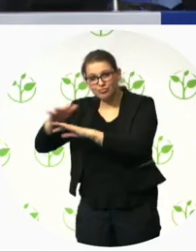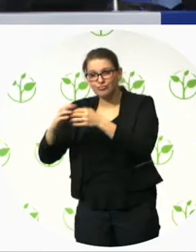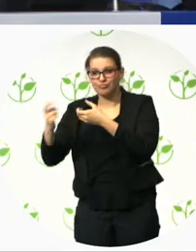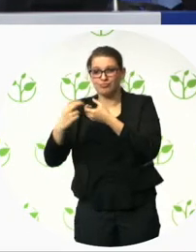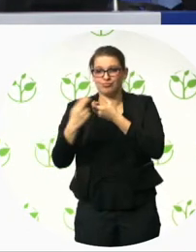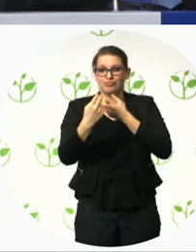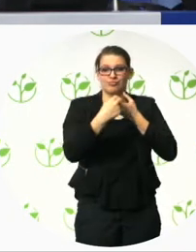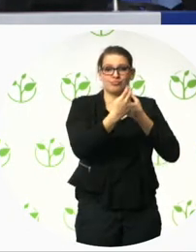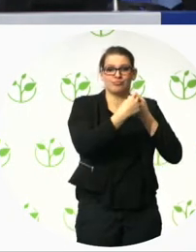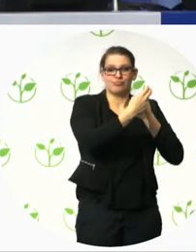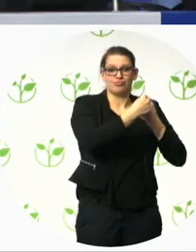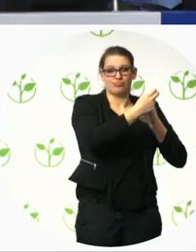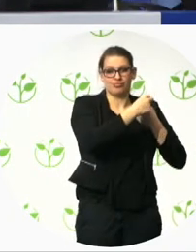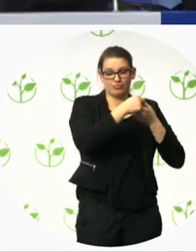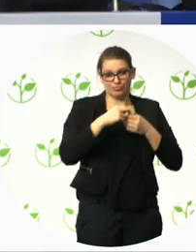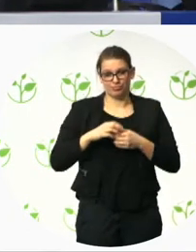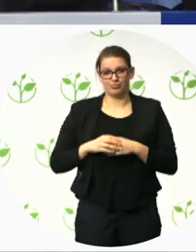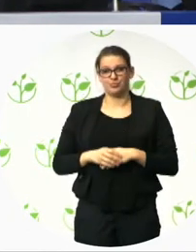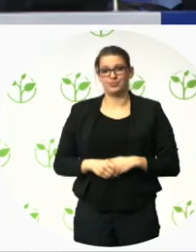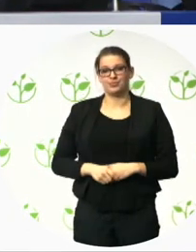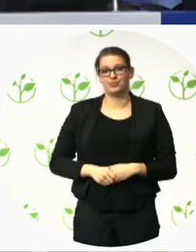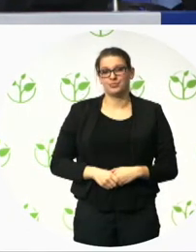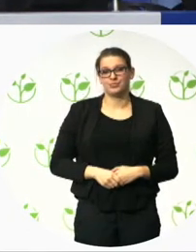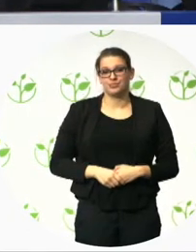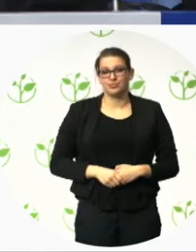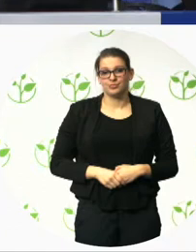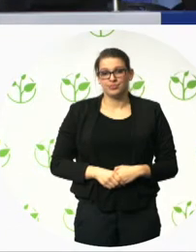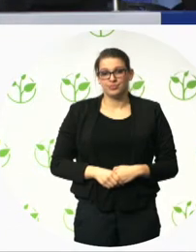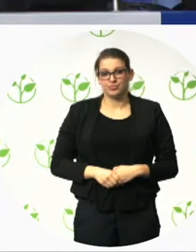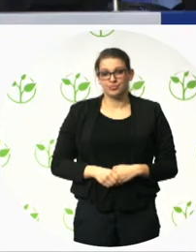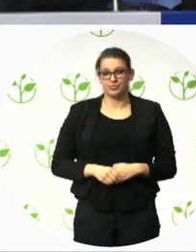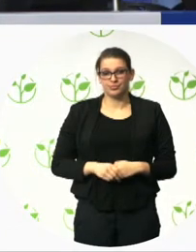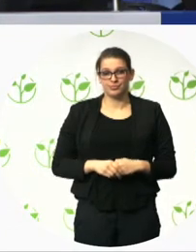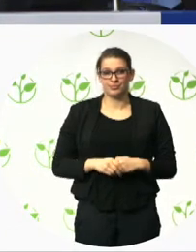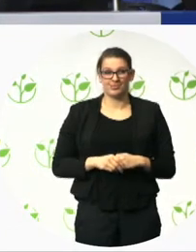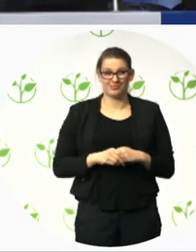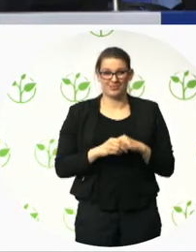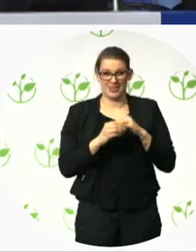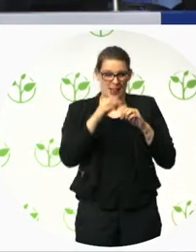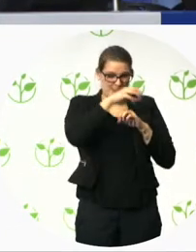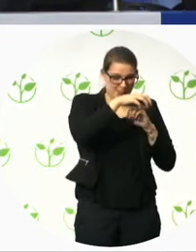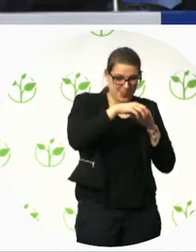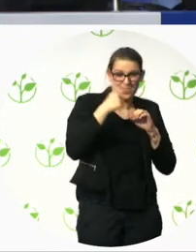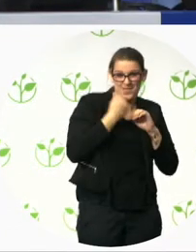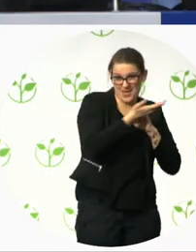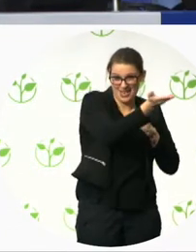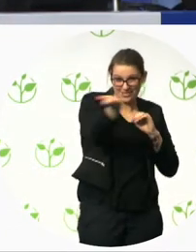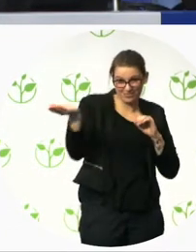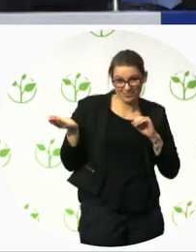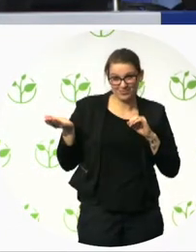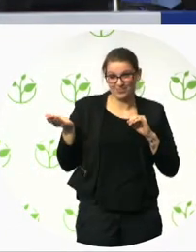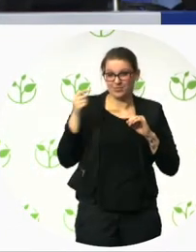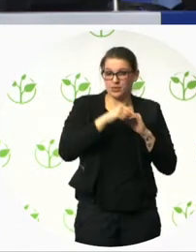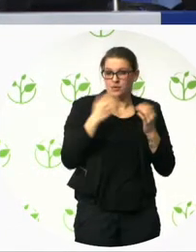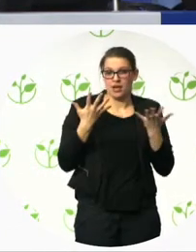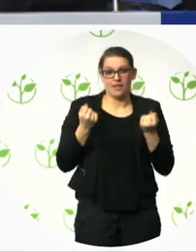And what is so special about A Neighborhood for Everyone is that, um, within a really short time, a lot